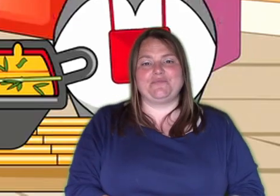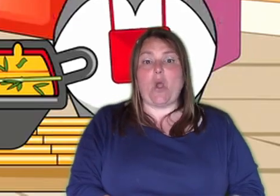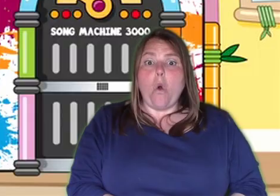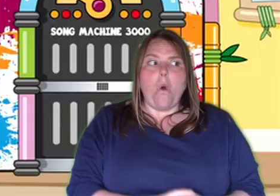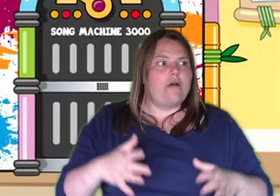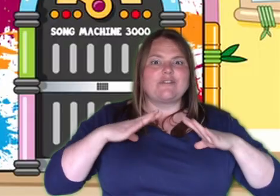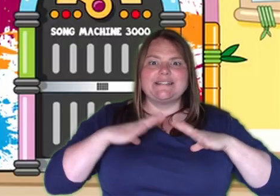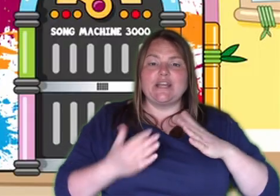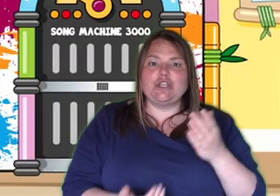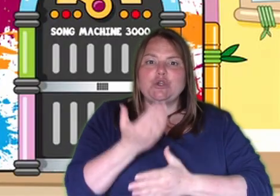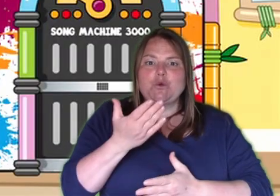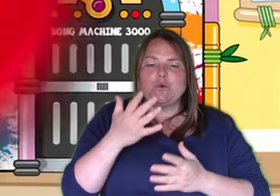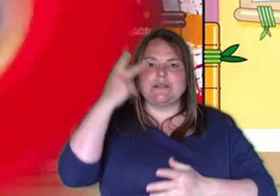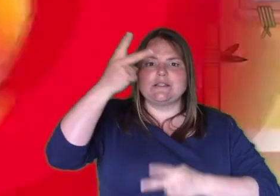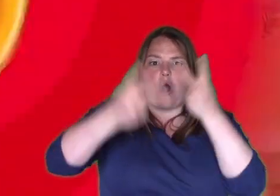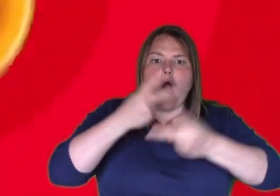Song Machine!